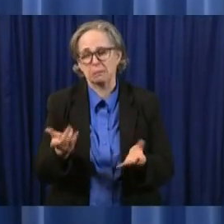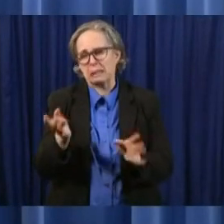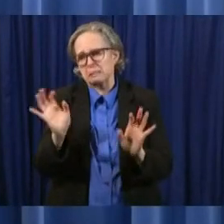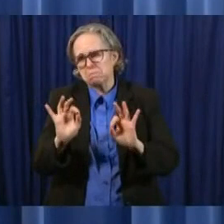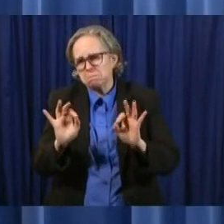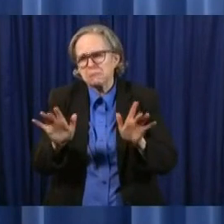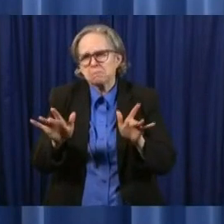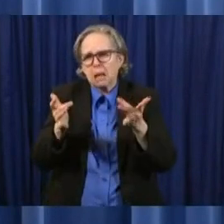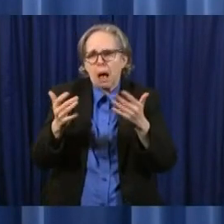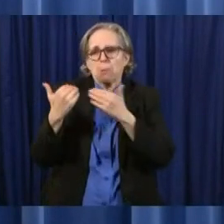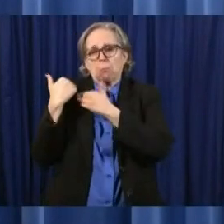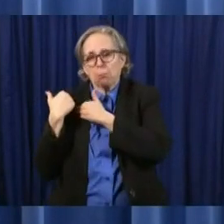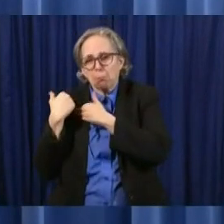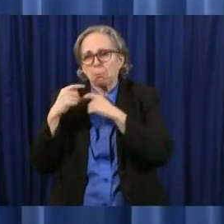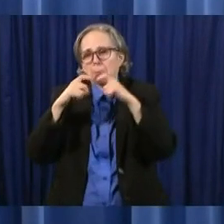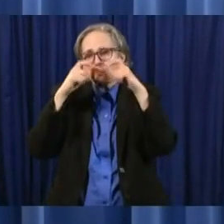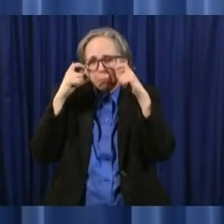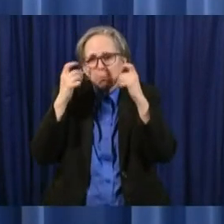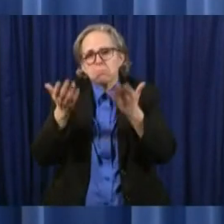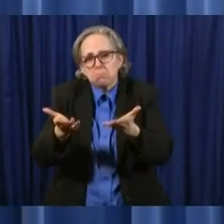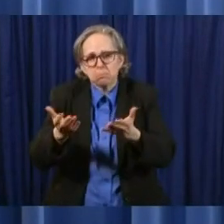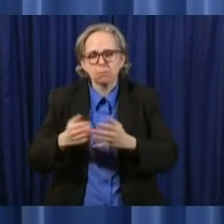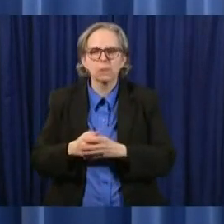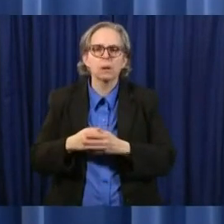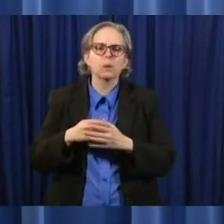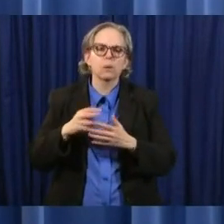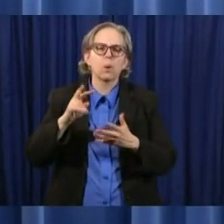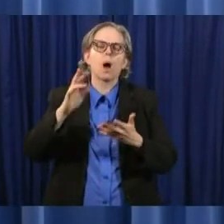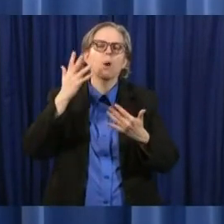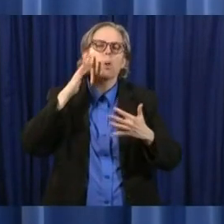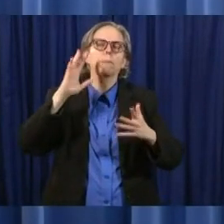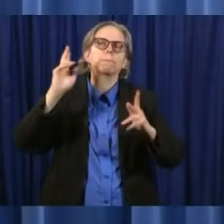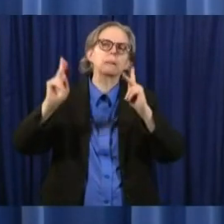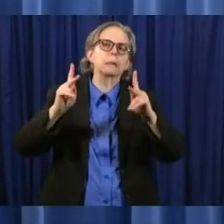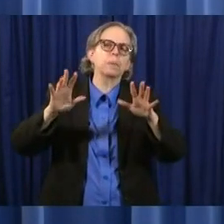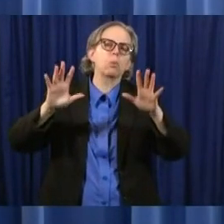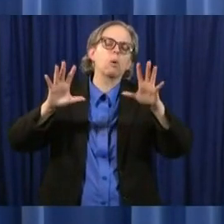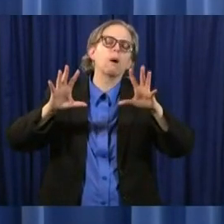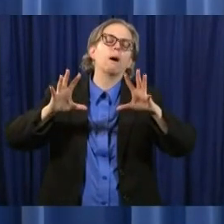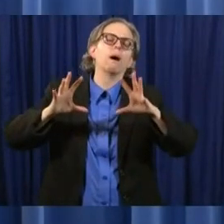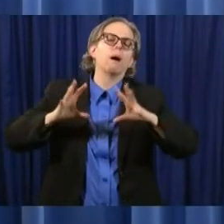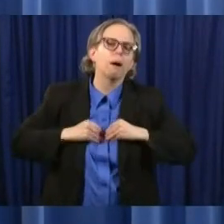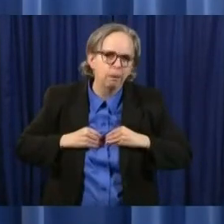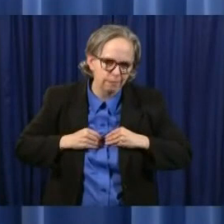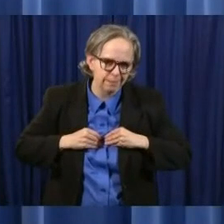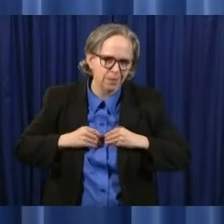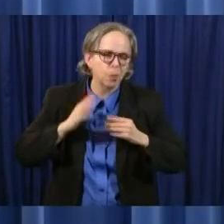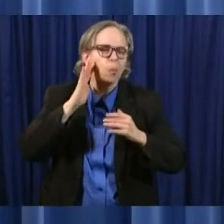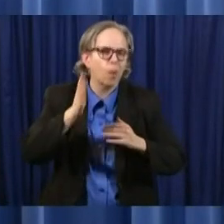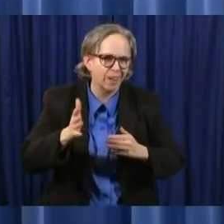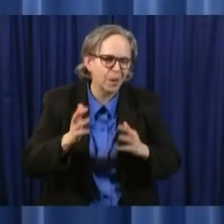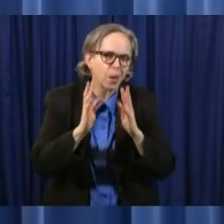and i'm convinced that as we move forward more and more ohioans will will do that